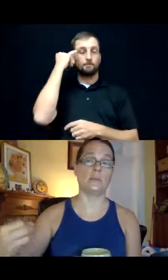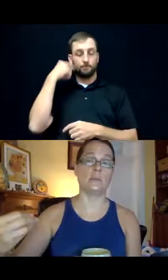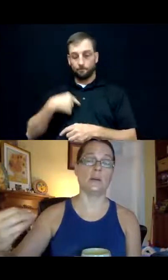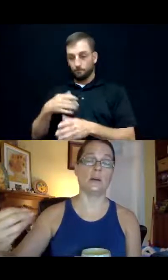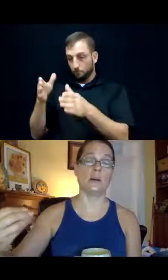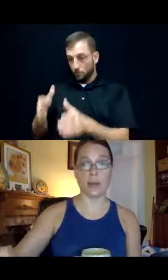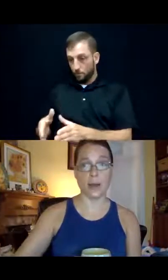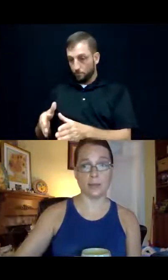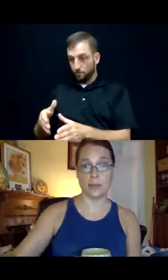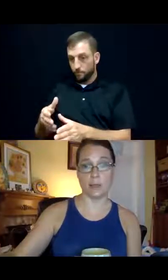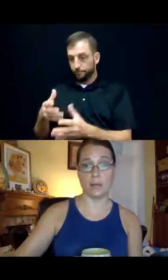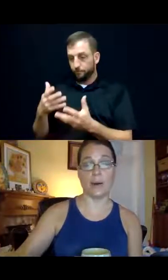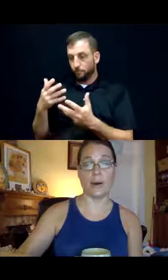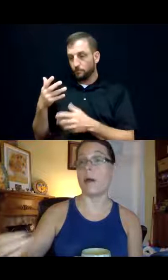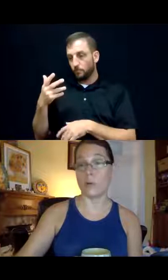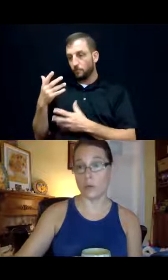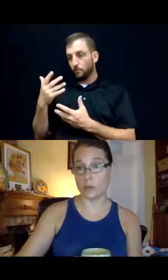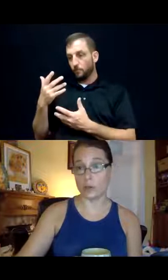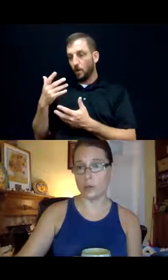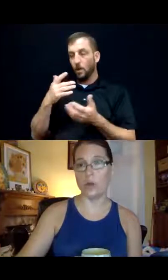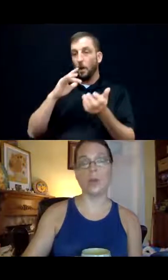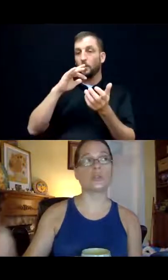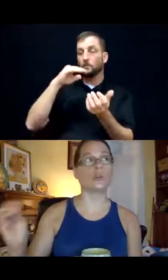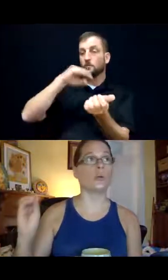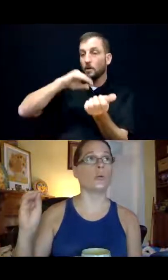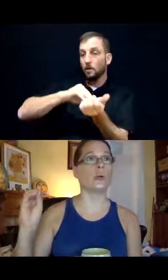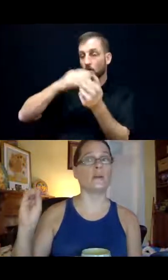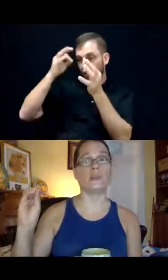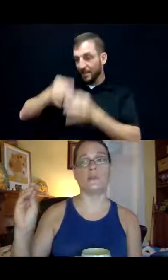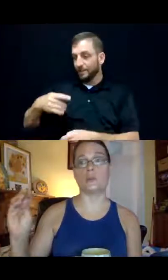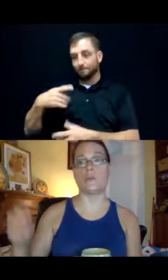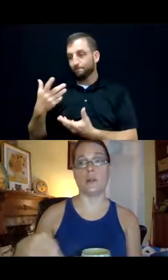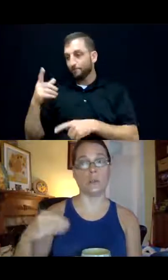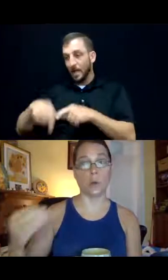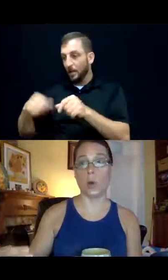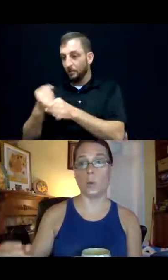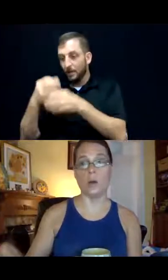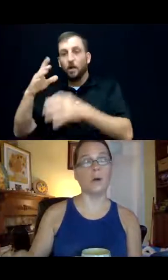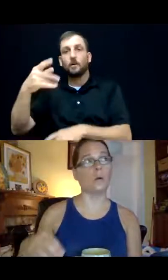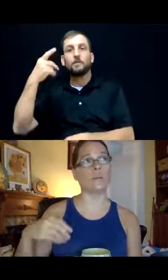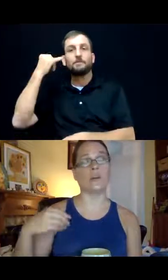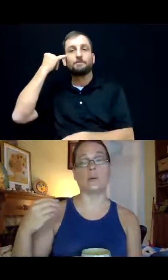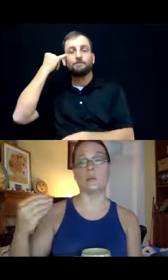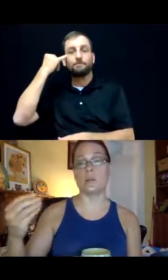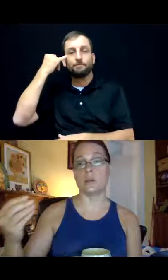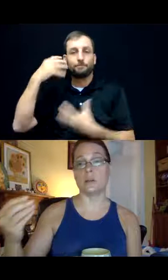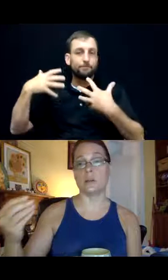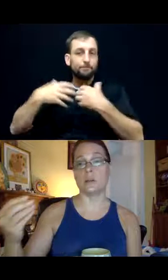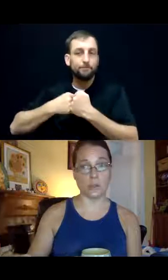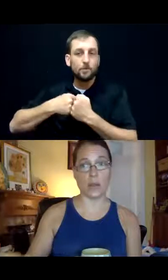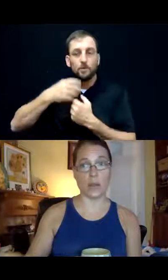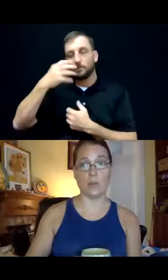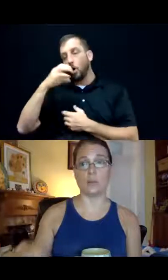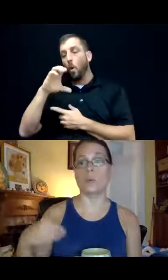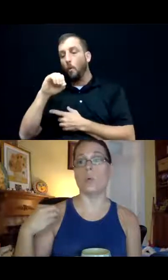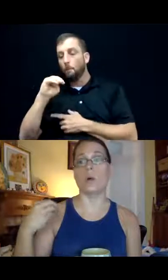deemed, uh, incapacitated by a medical professional. So if the individual fell into a coma or developed dementia or